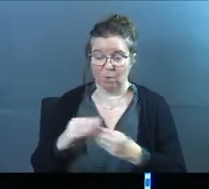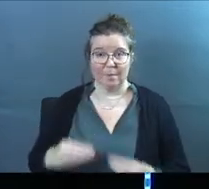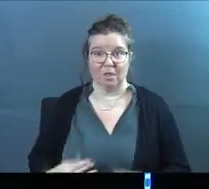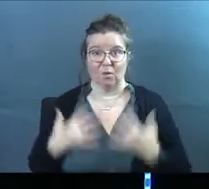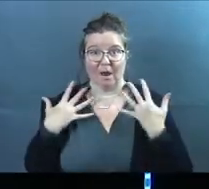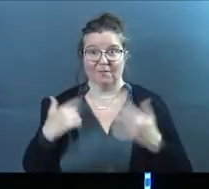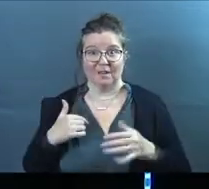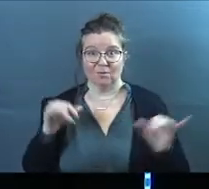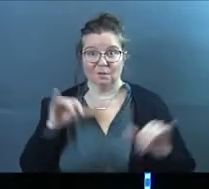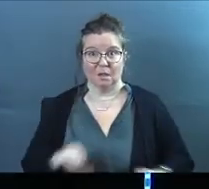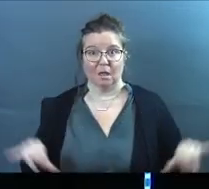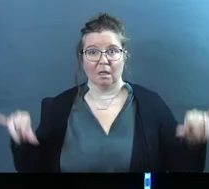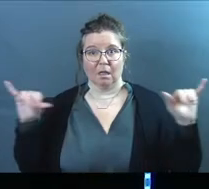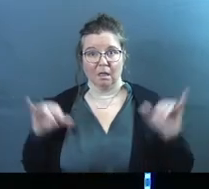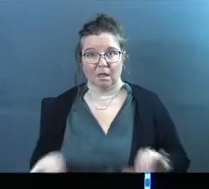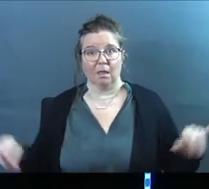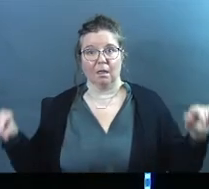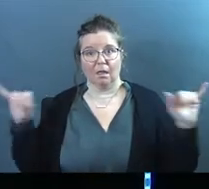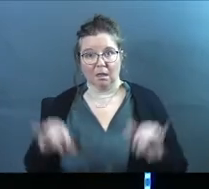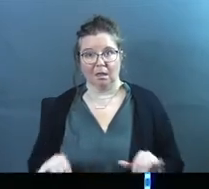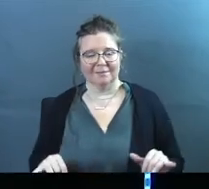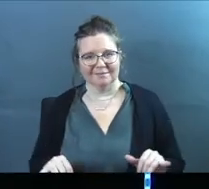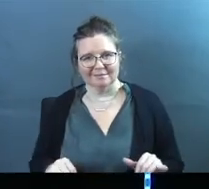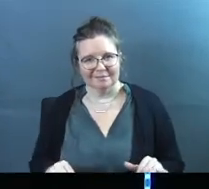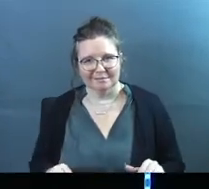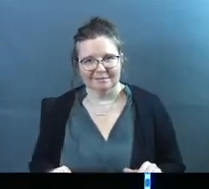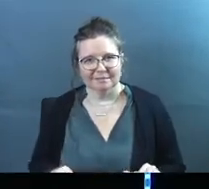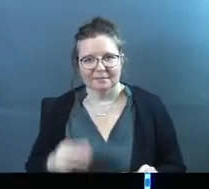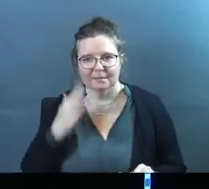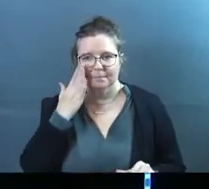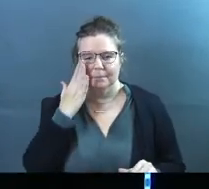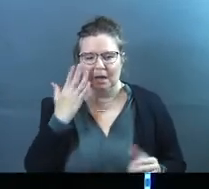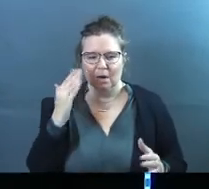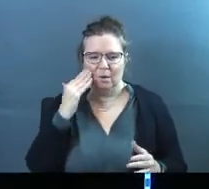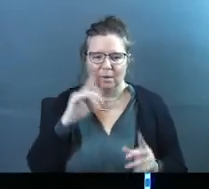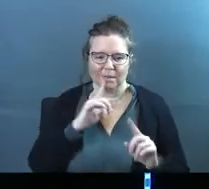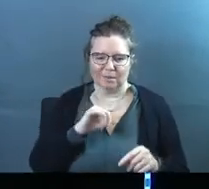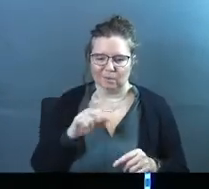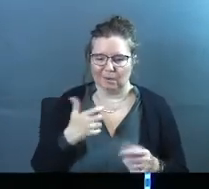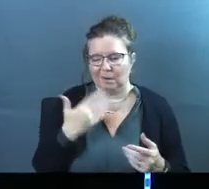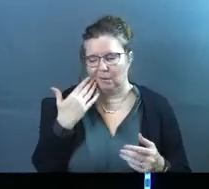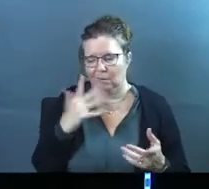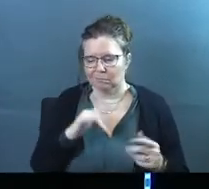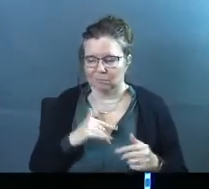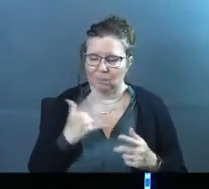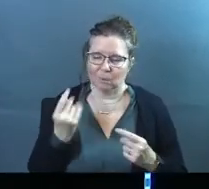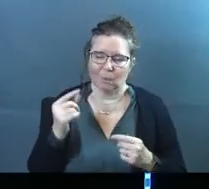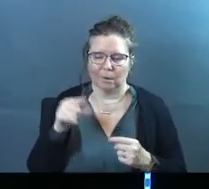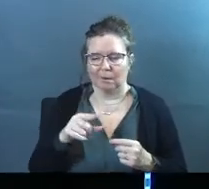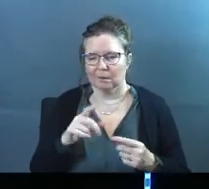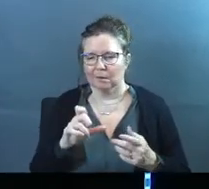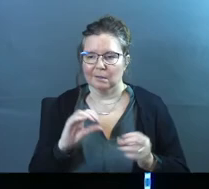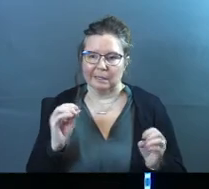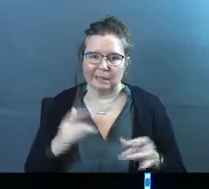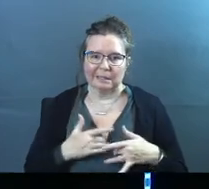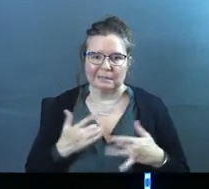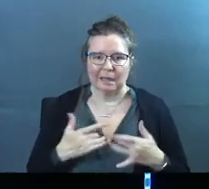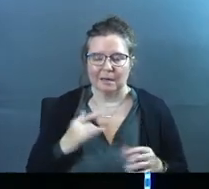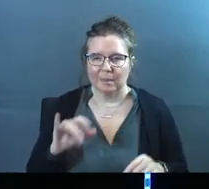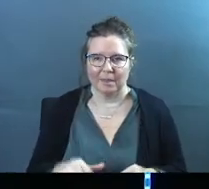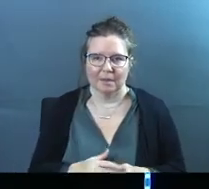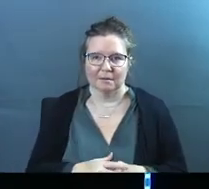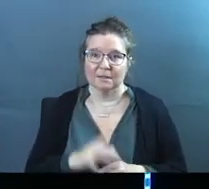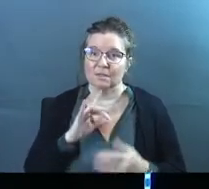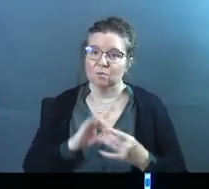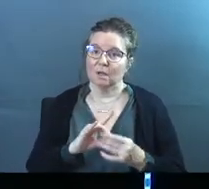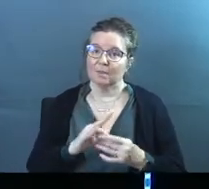be thriving? We're just in the same motions, just going through it like, yeah, it's cool. I know already the answers to these. I know we're going there. There's nothing exciting about that.